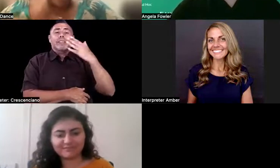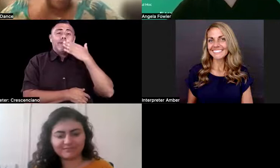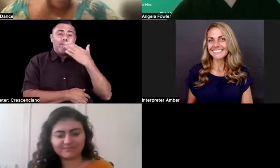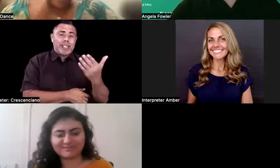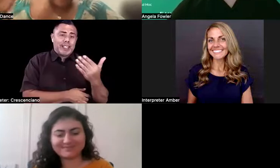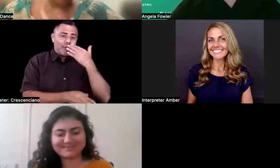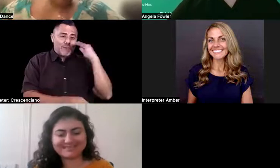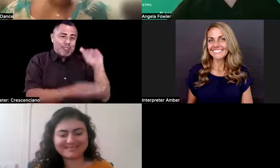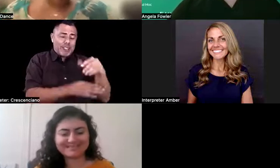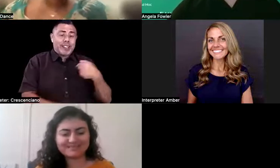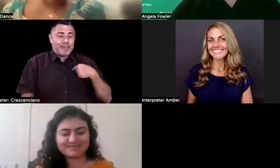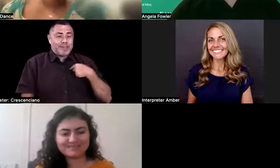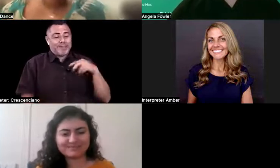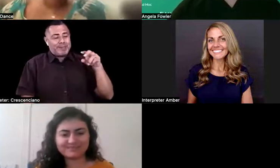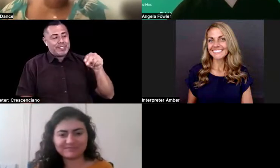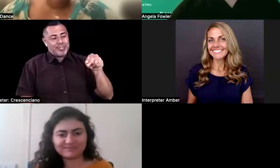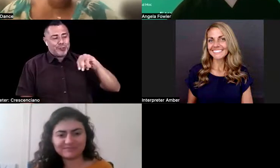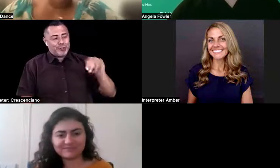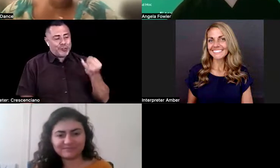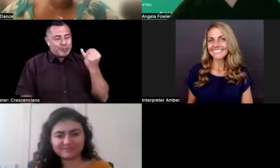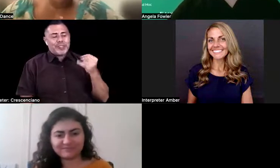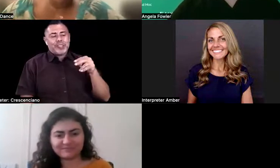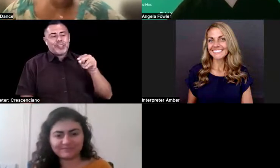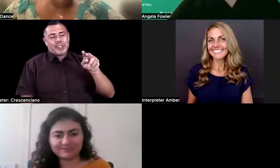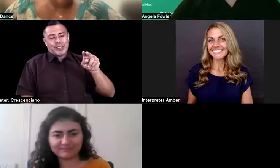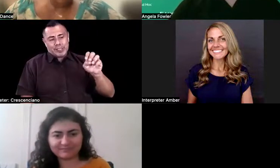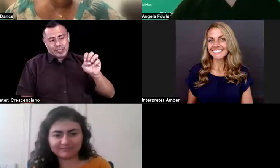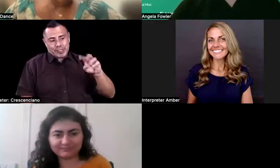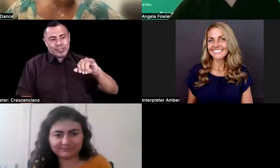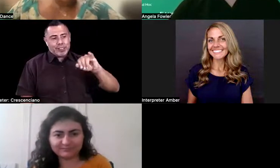So good night, um, my end, but good day for you. Take care.